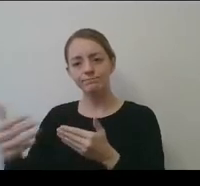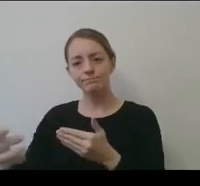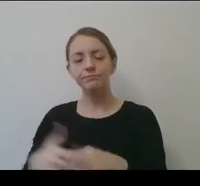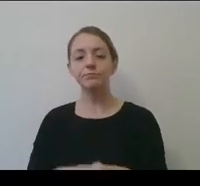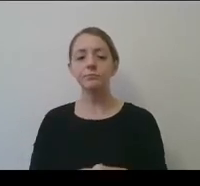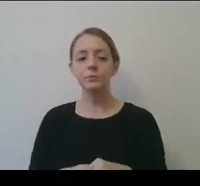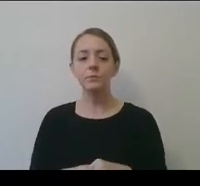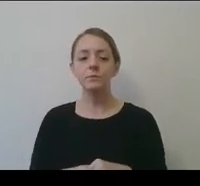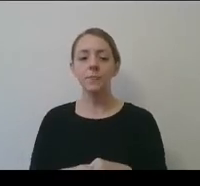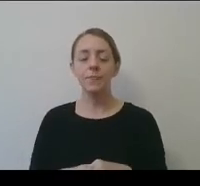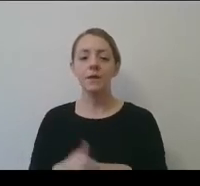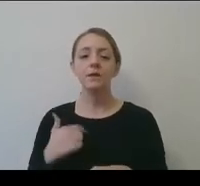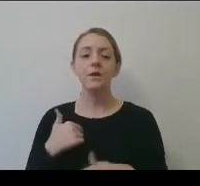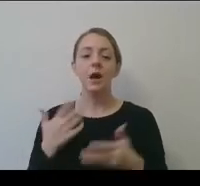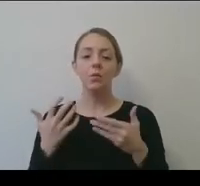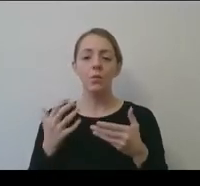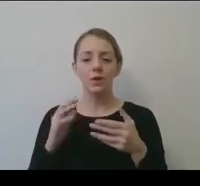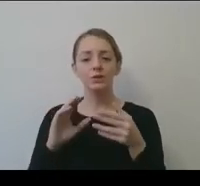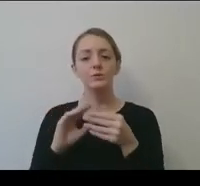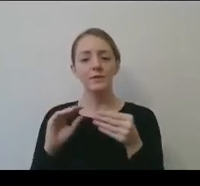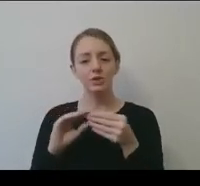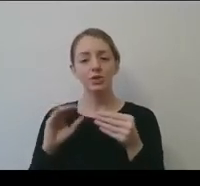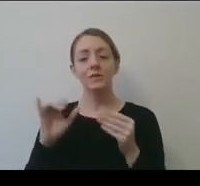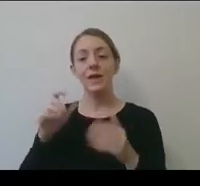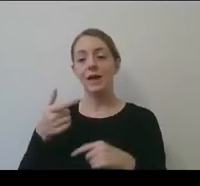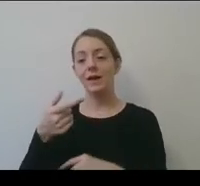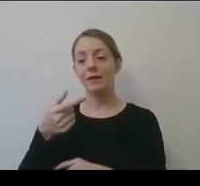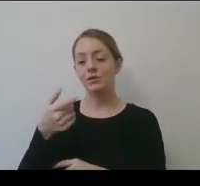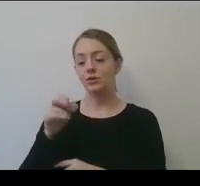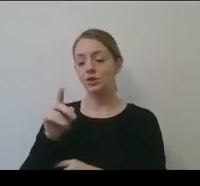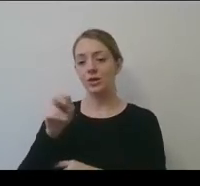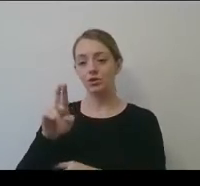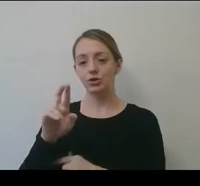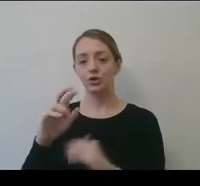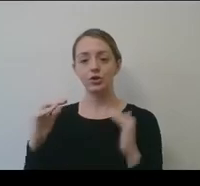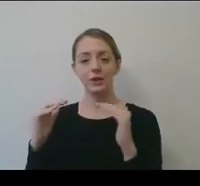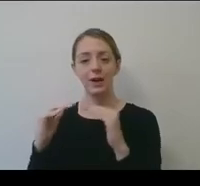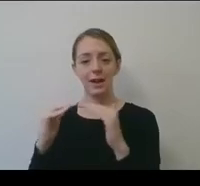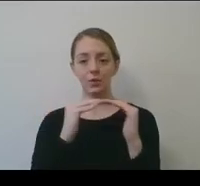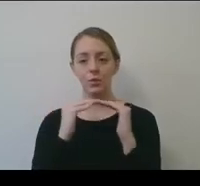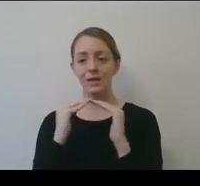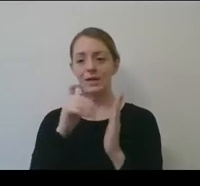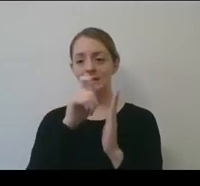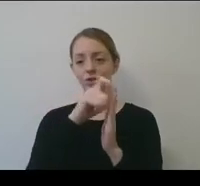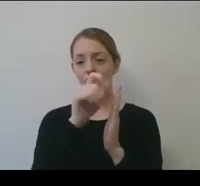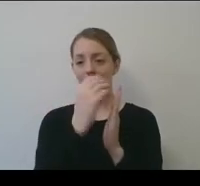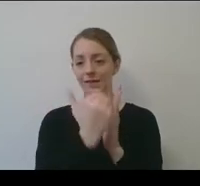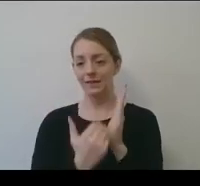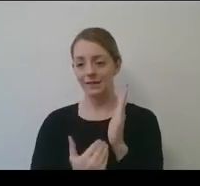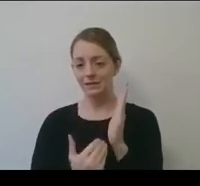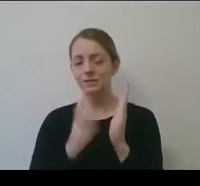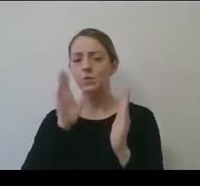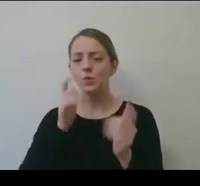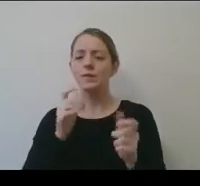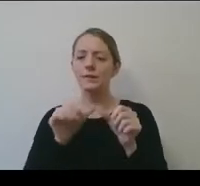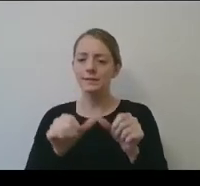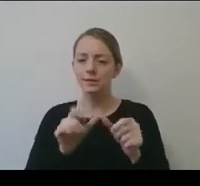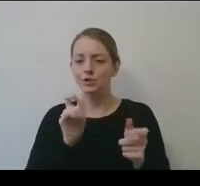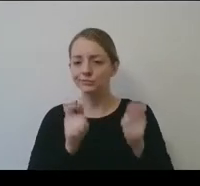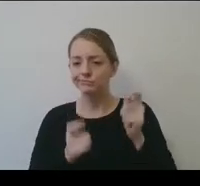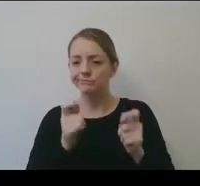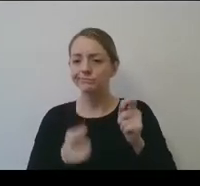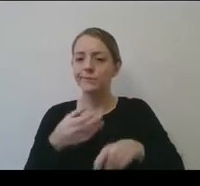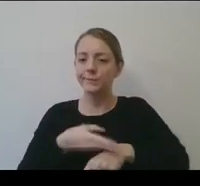um, that gender equity checklist that, that will be a living document that we will continue to improve. We are having